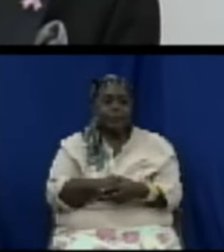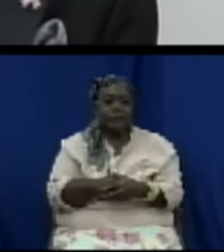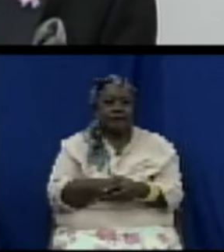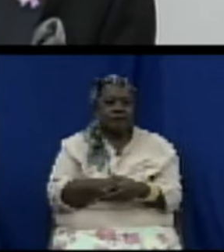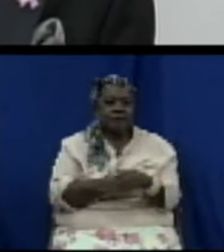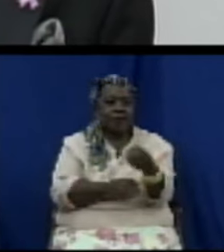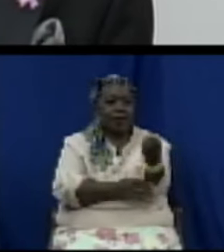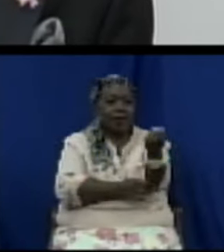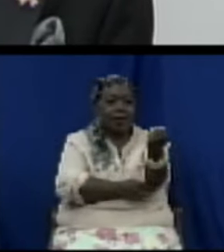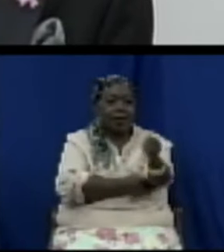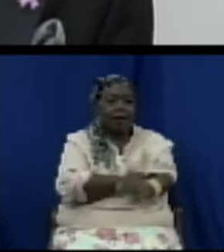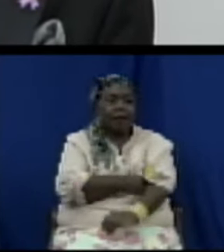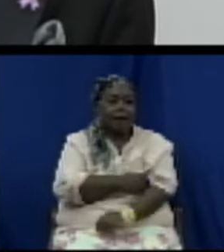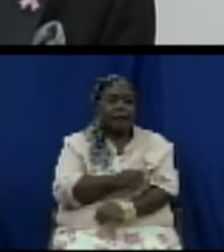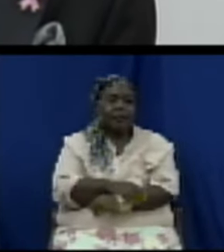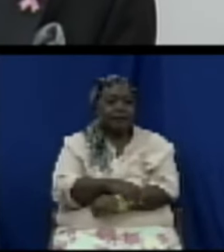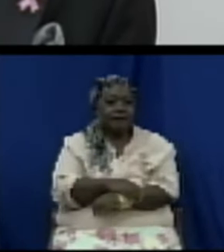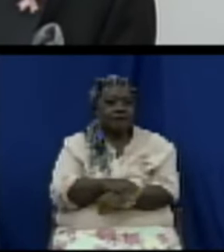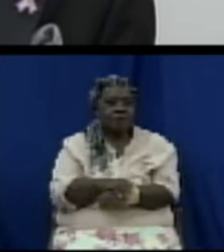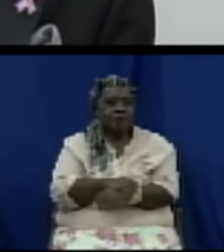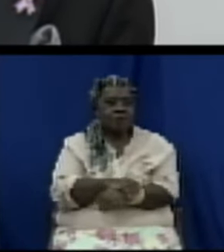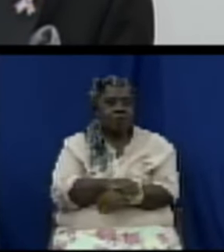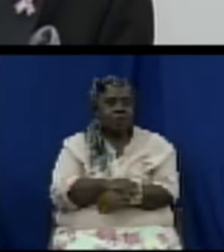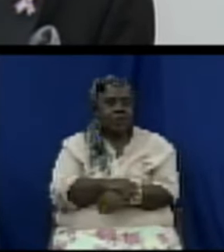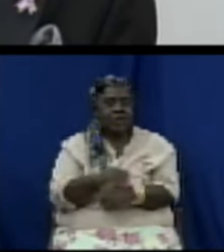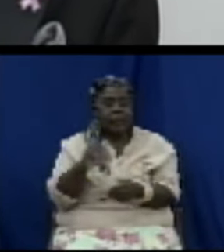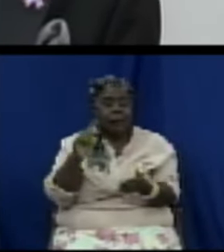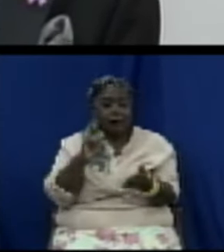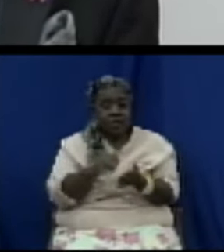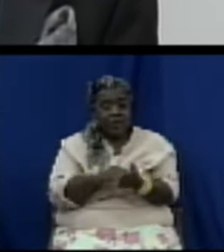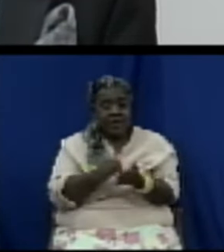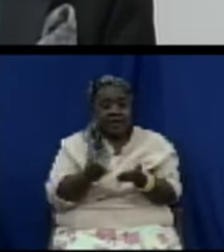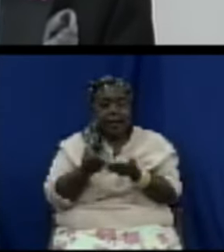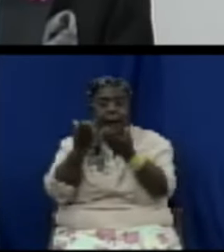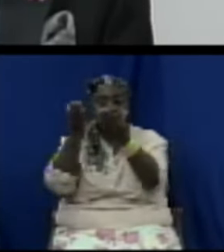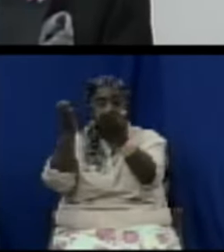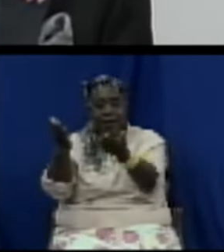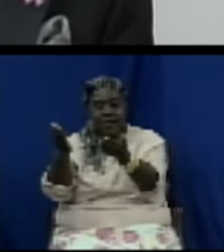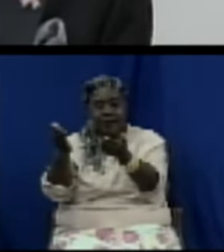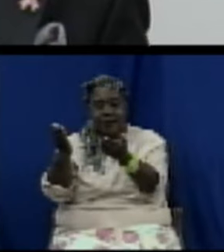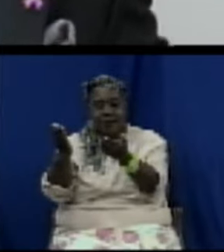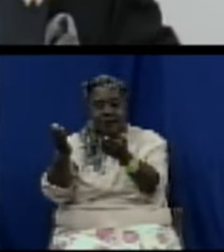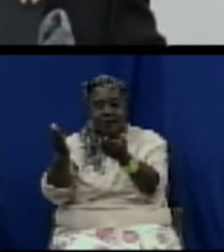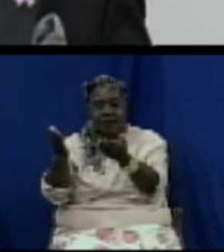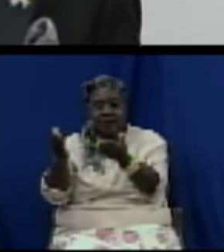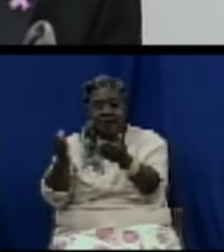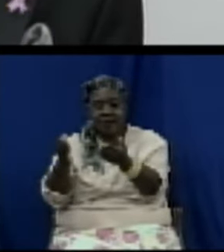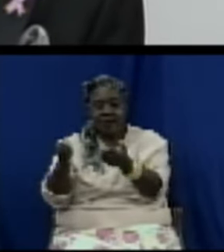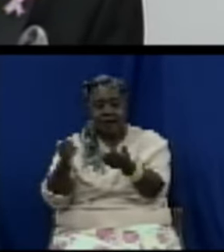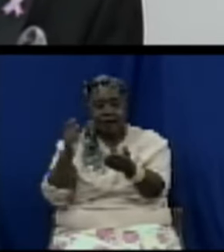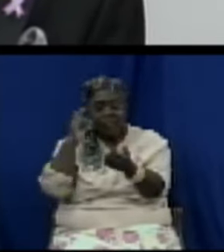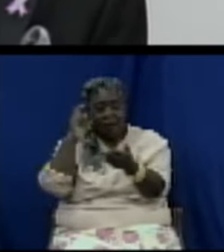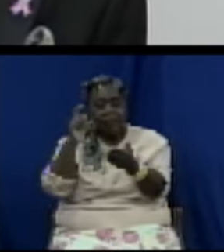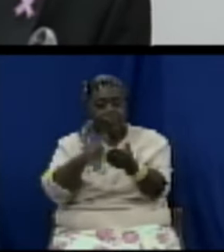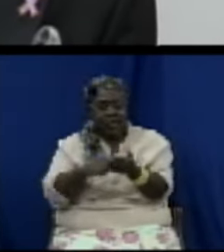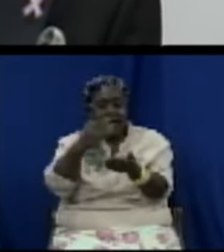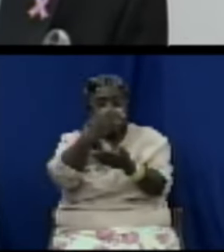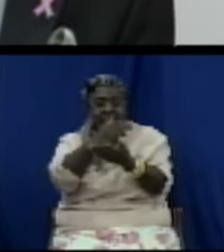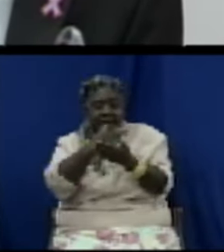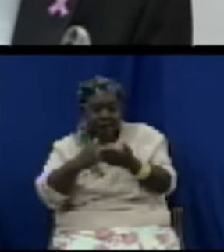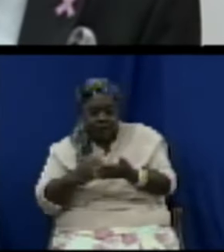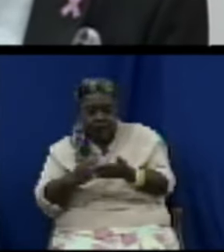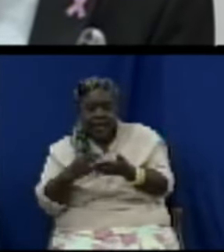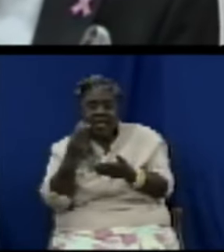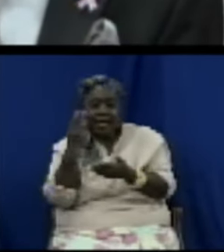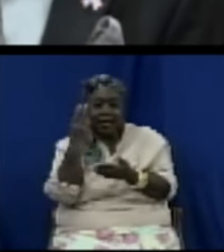Protection Bill takes into account Part 2 of Chapter 8 of the Revised